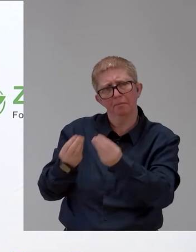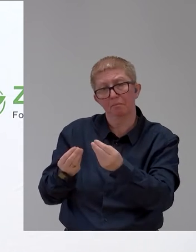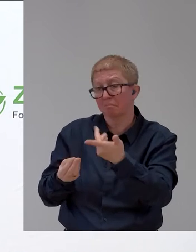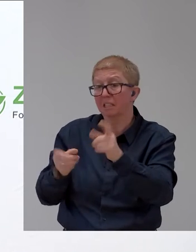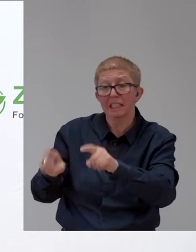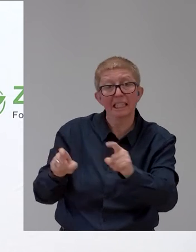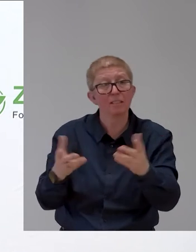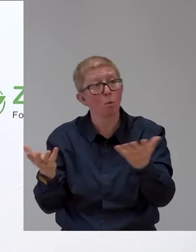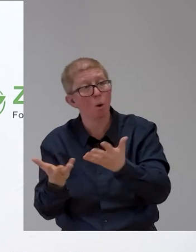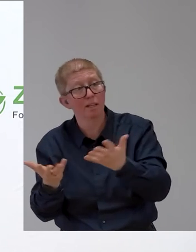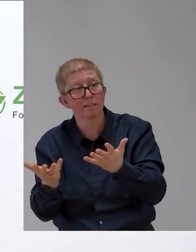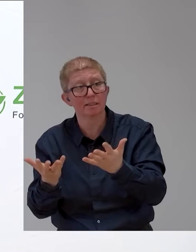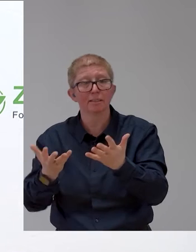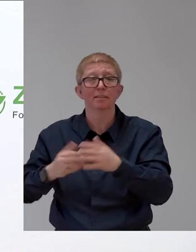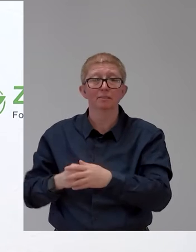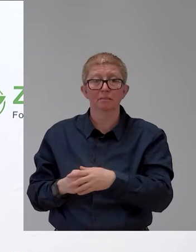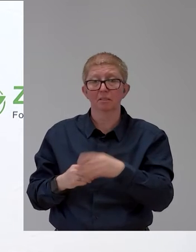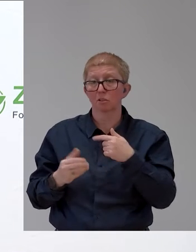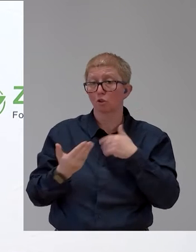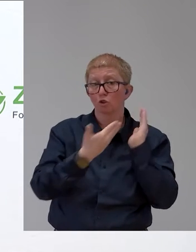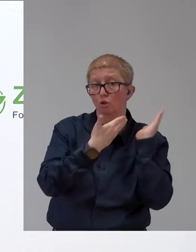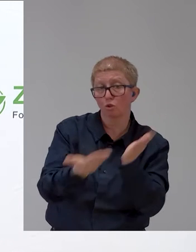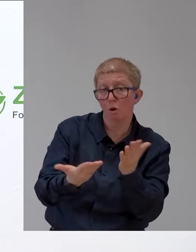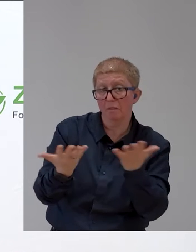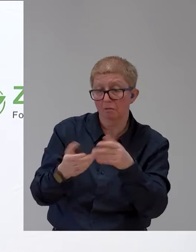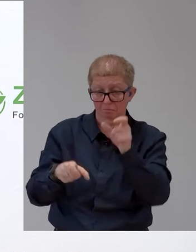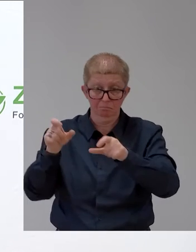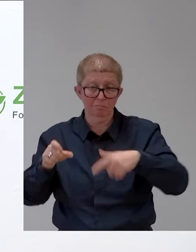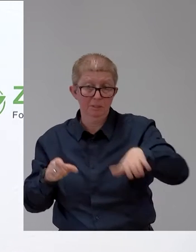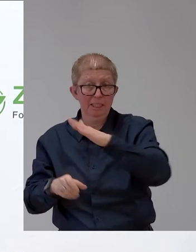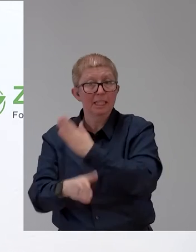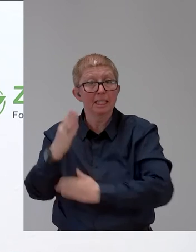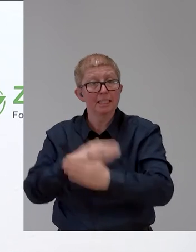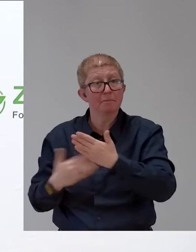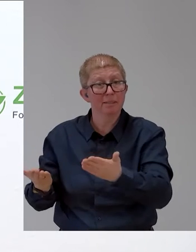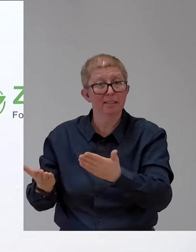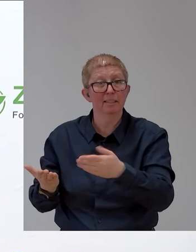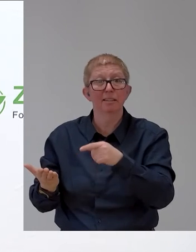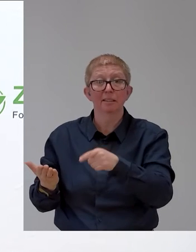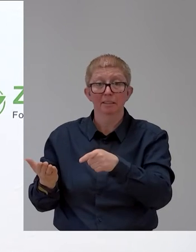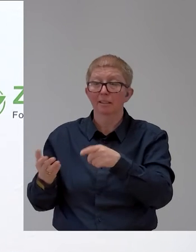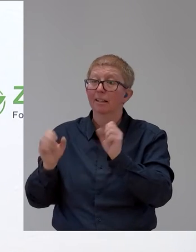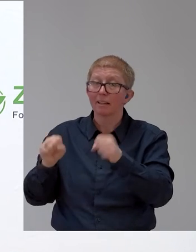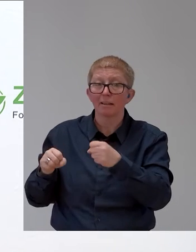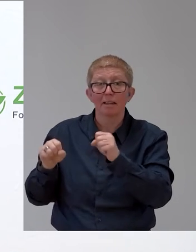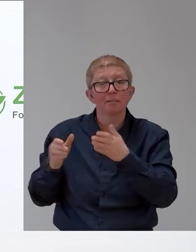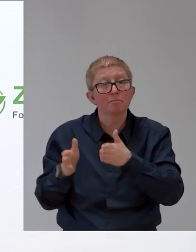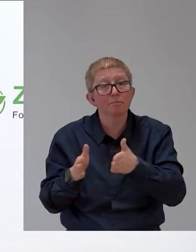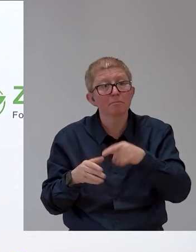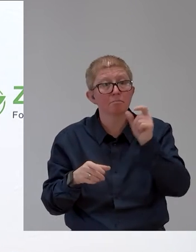expansion of our services for people with disabilities, and it enables our customers with disabilities